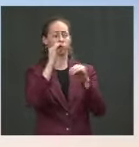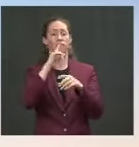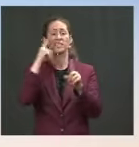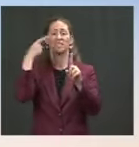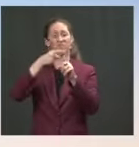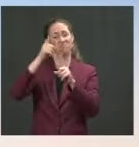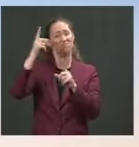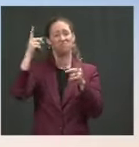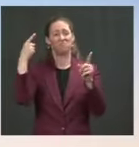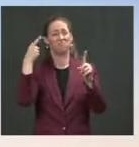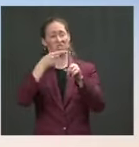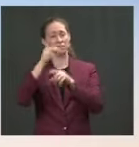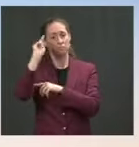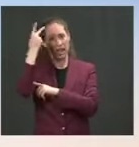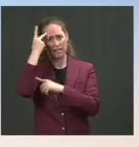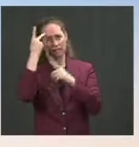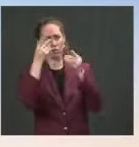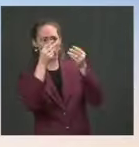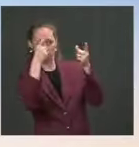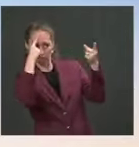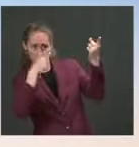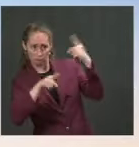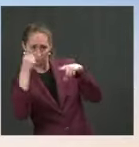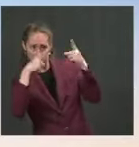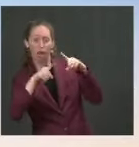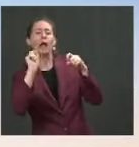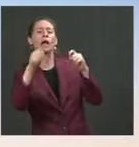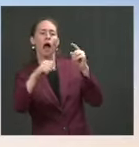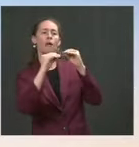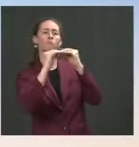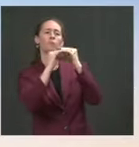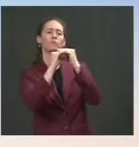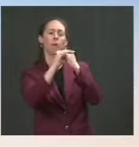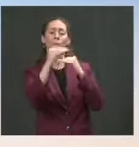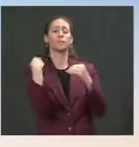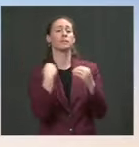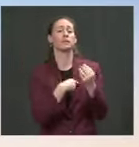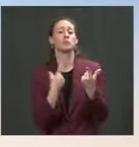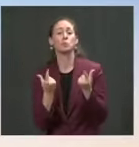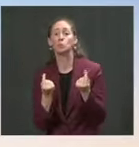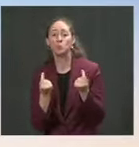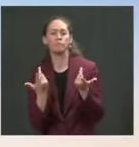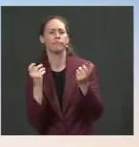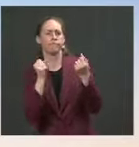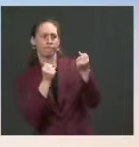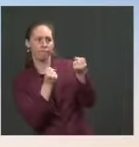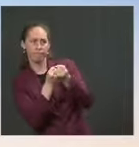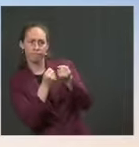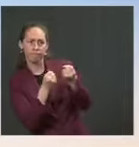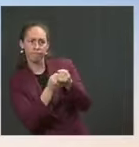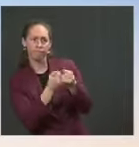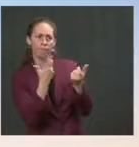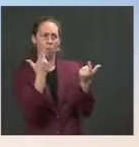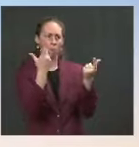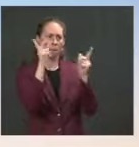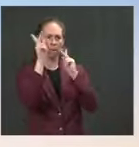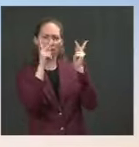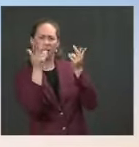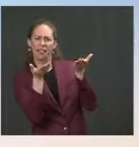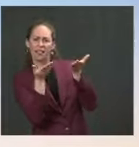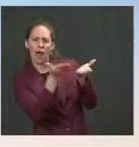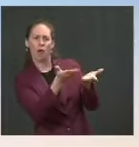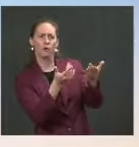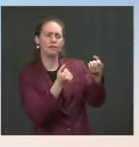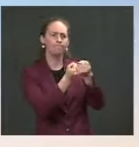Afghanistan. But we will continue to provide support to the government in the form of humanitarian support, security support, training.